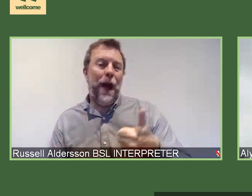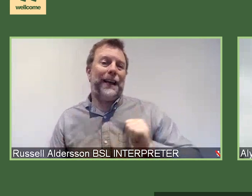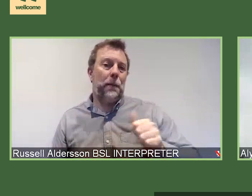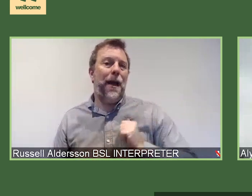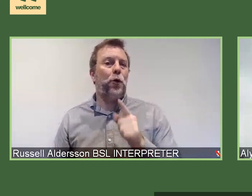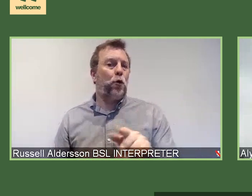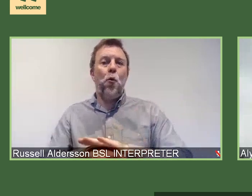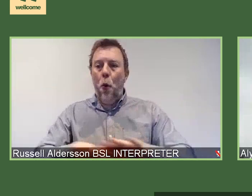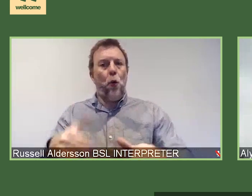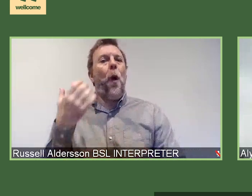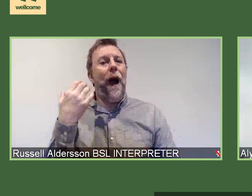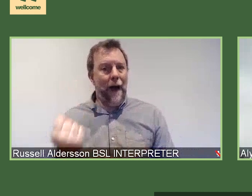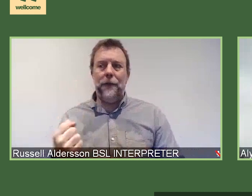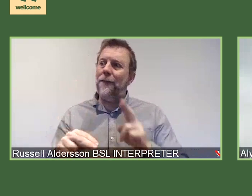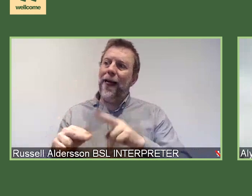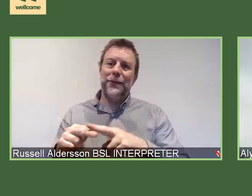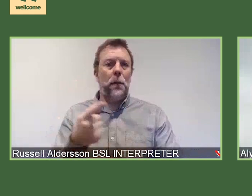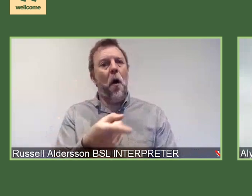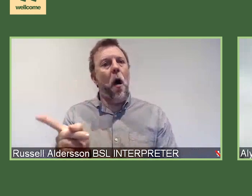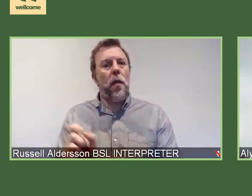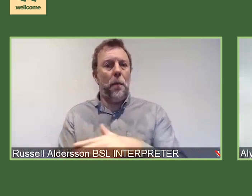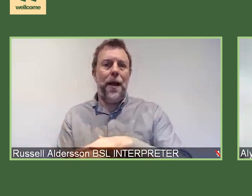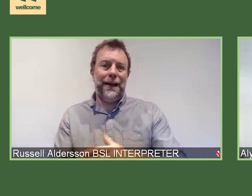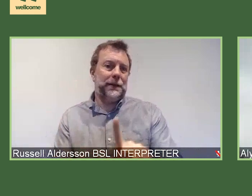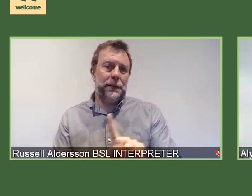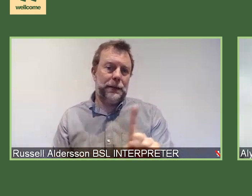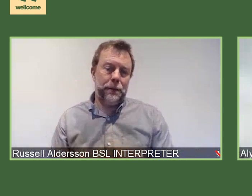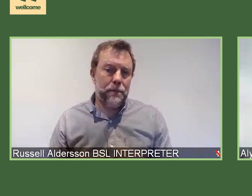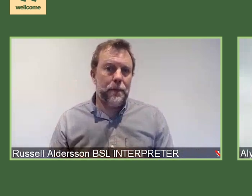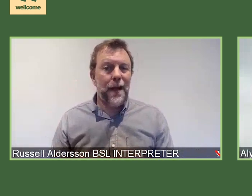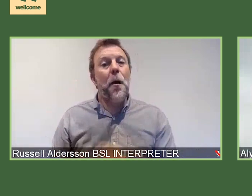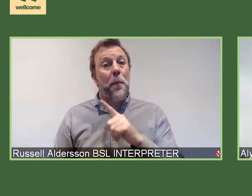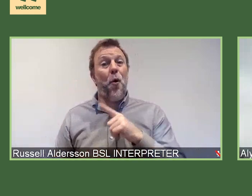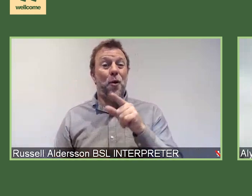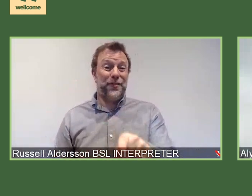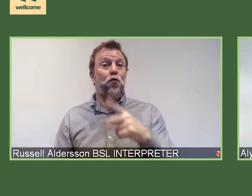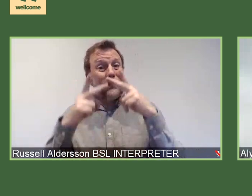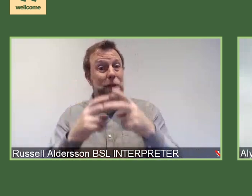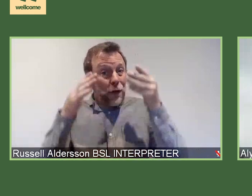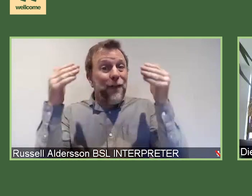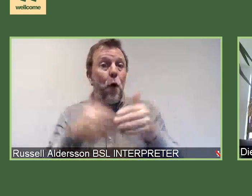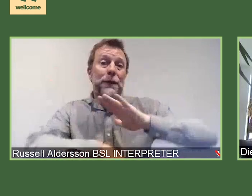really be basically taking up the majority of your research time.